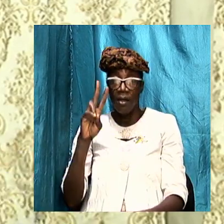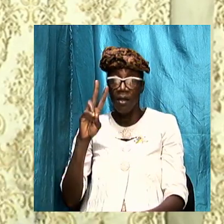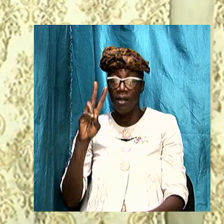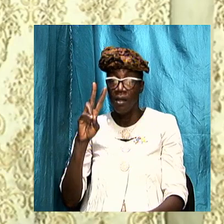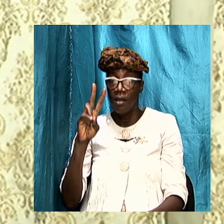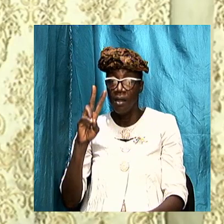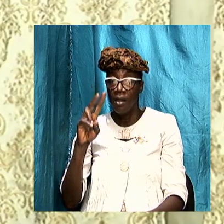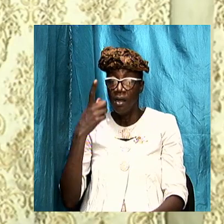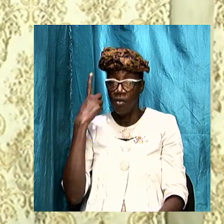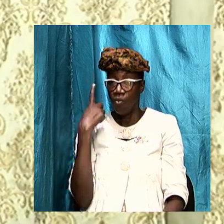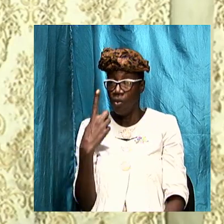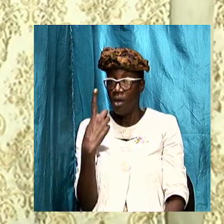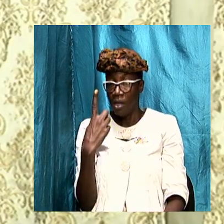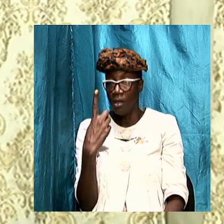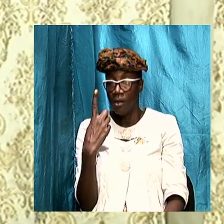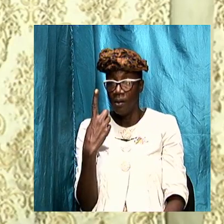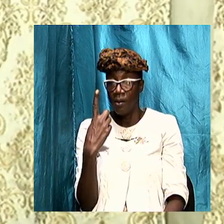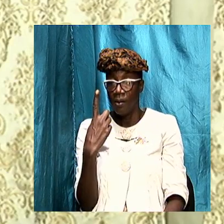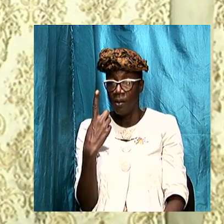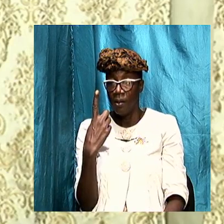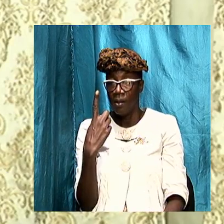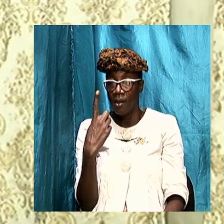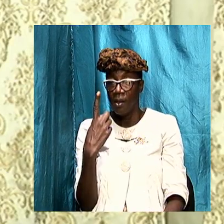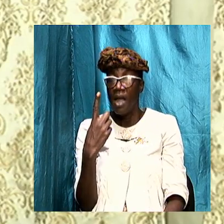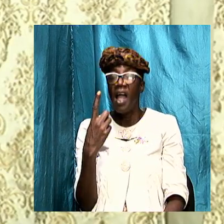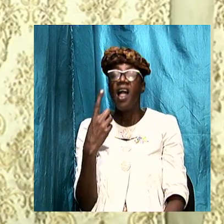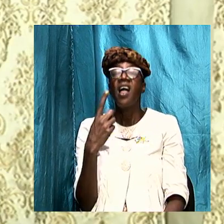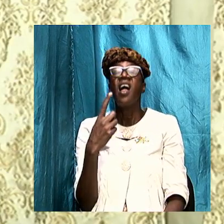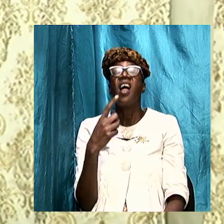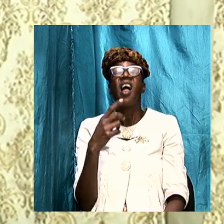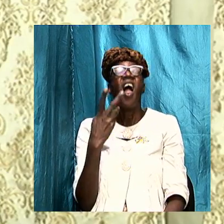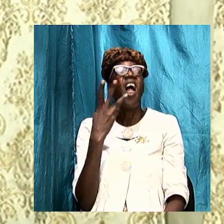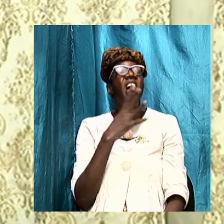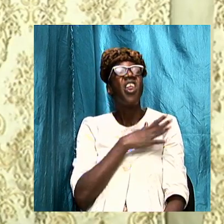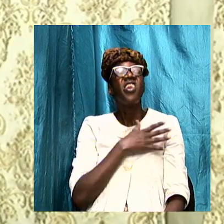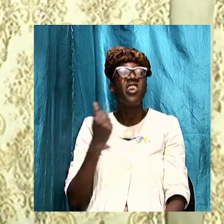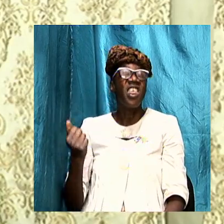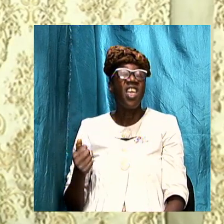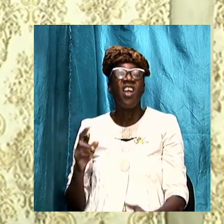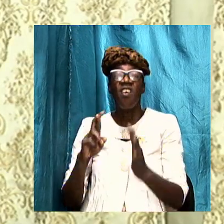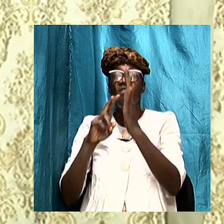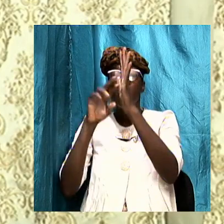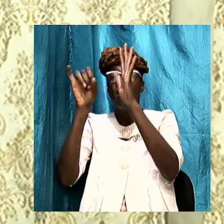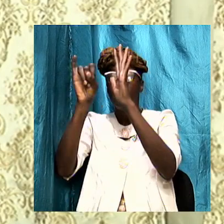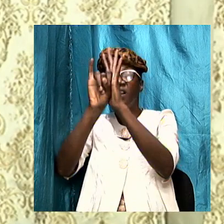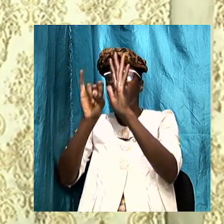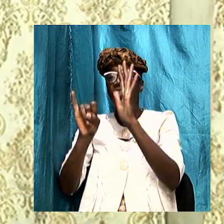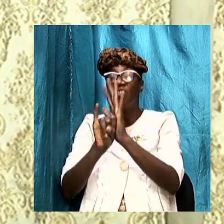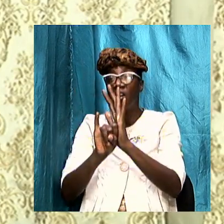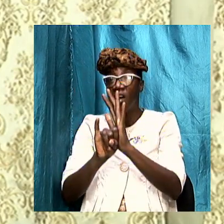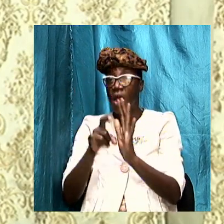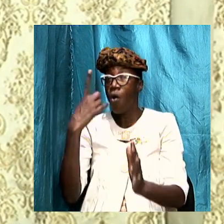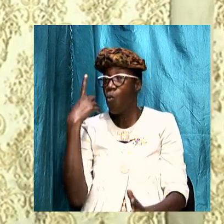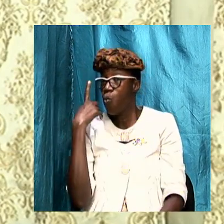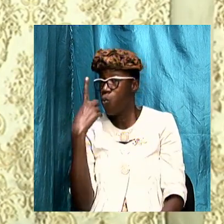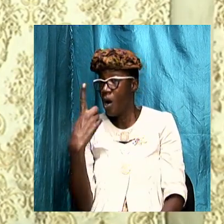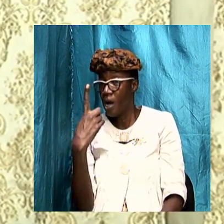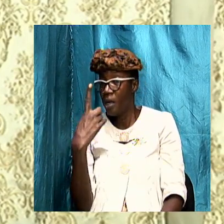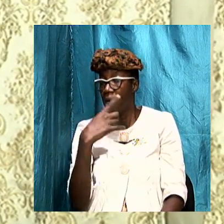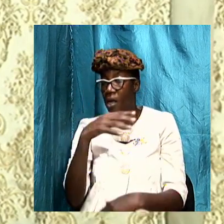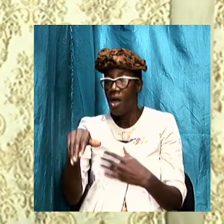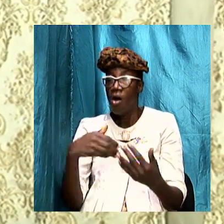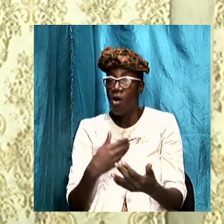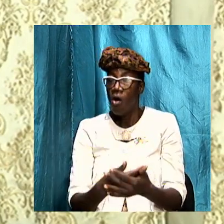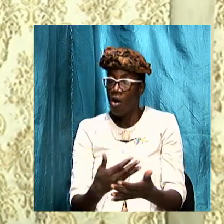is singular it is the revelation not the revelations so that all